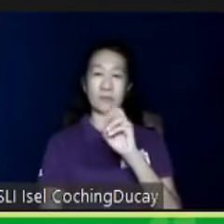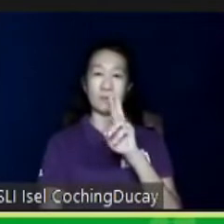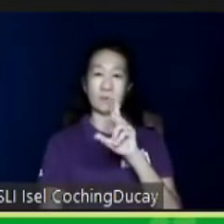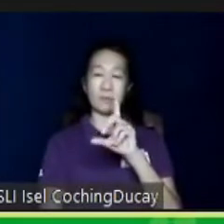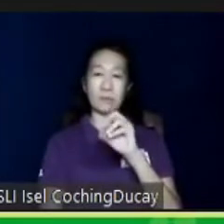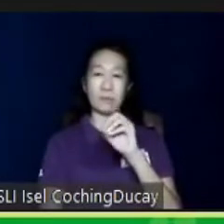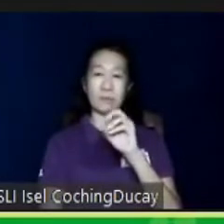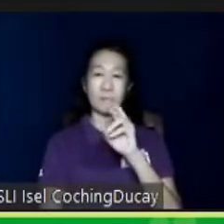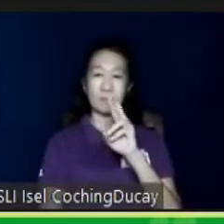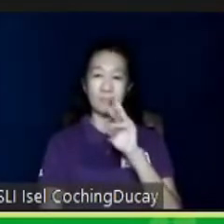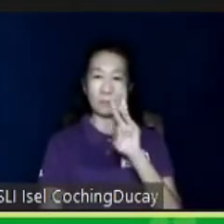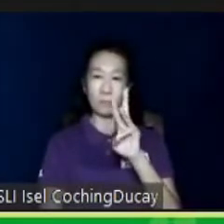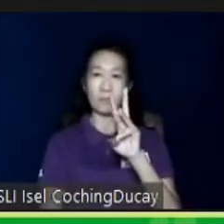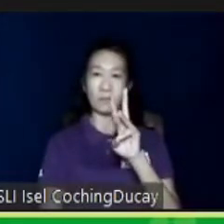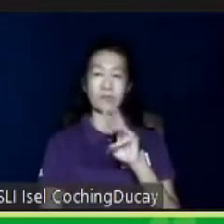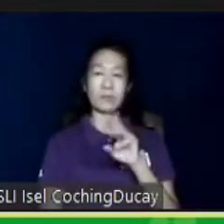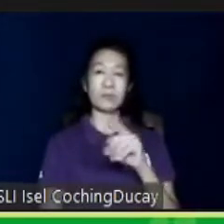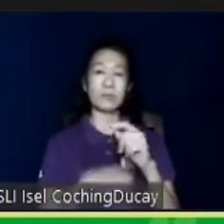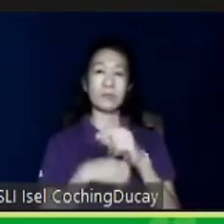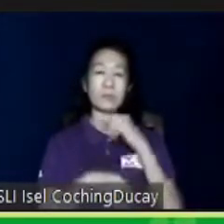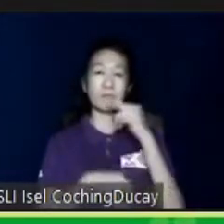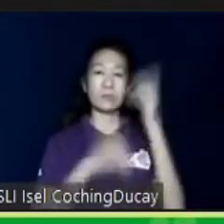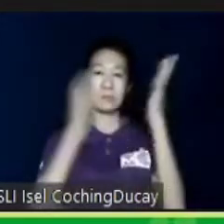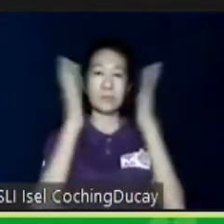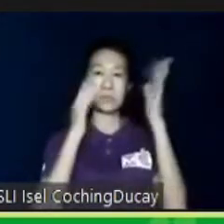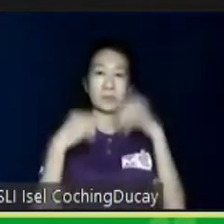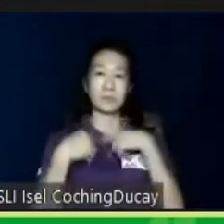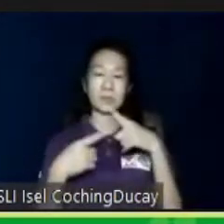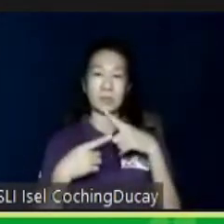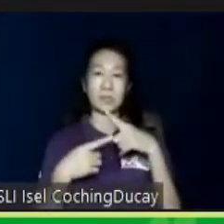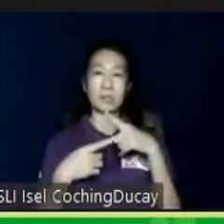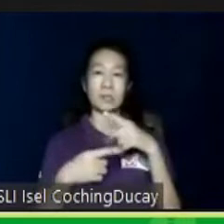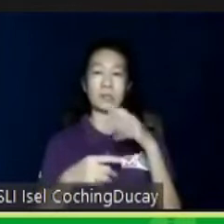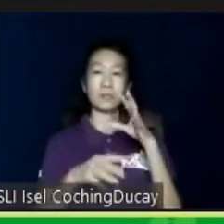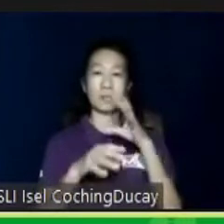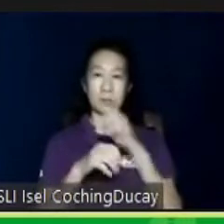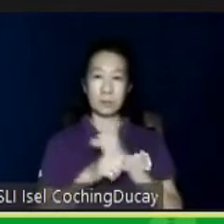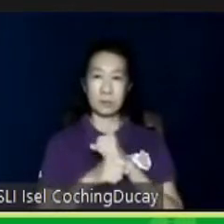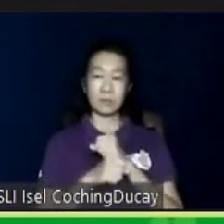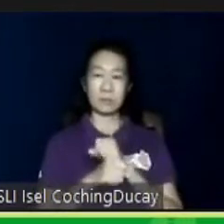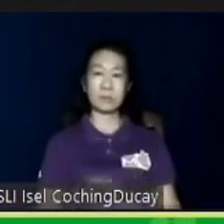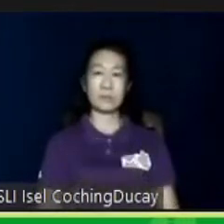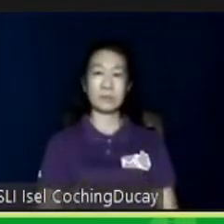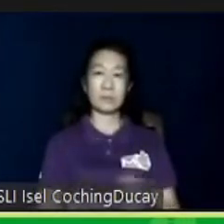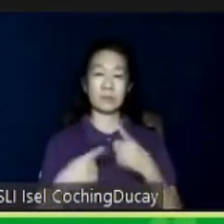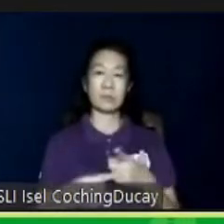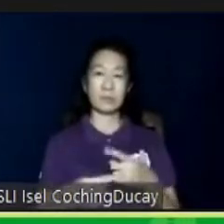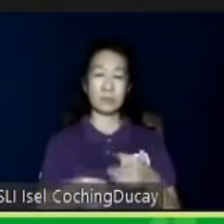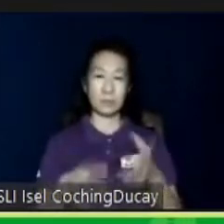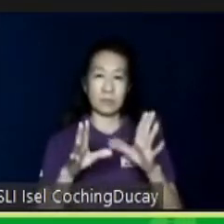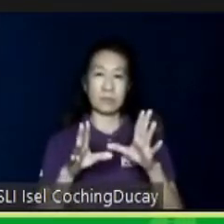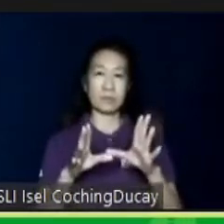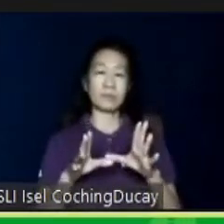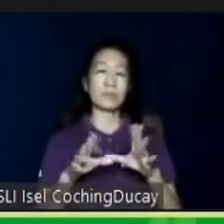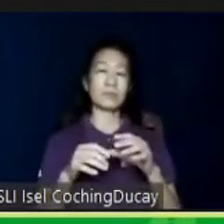put out of service. They are still hired. The company is still willing to keep them